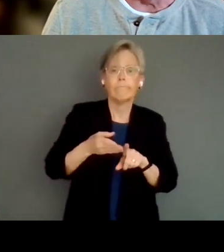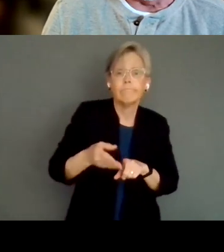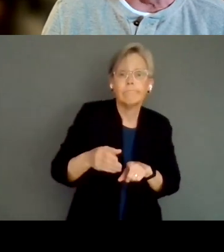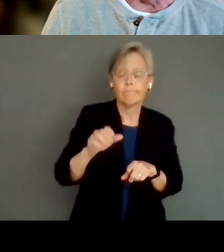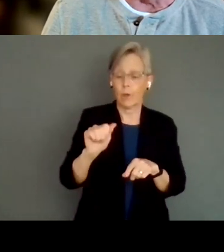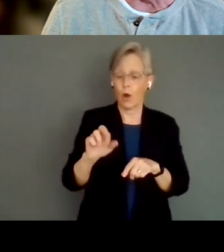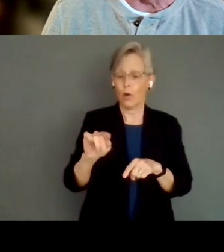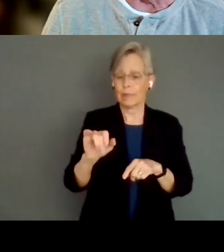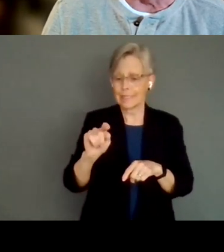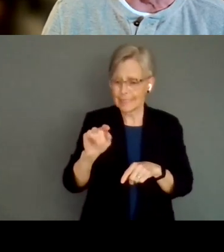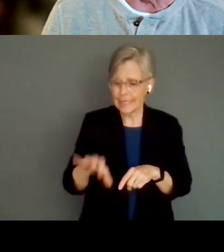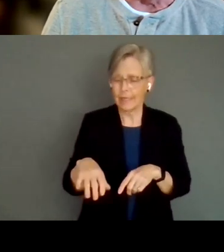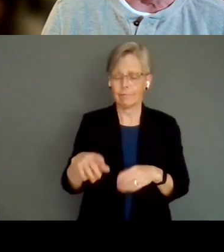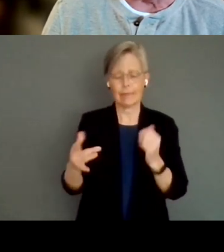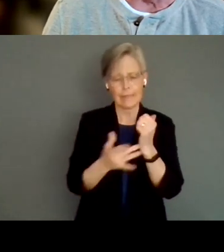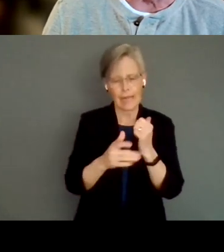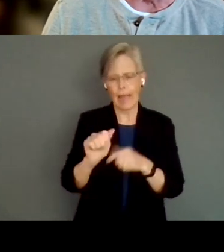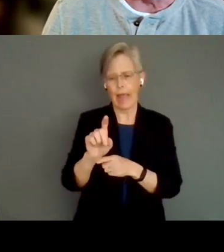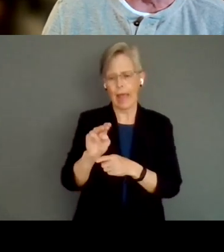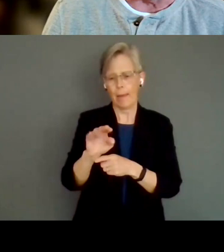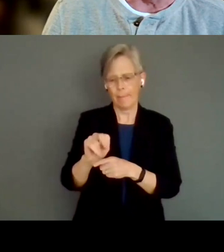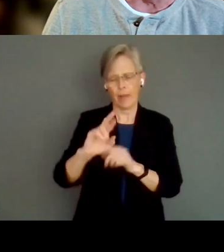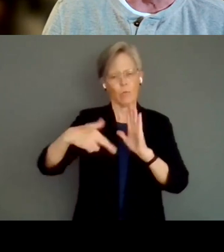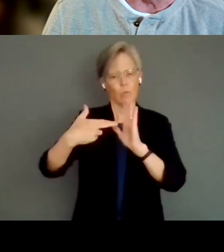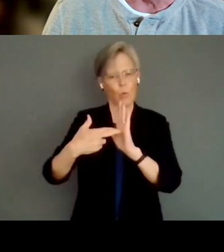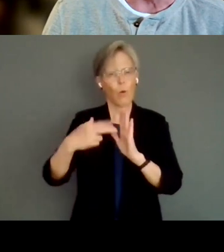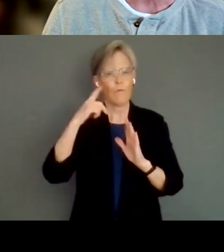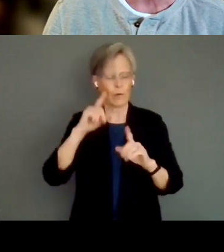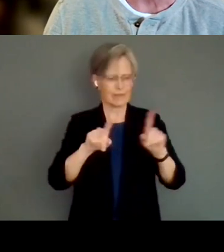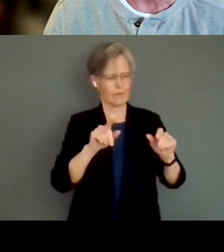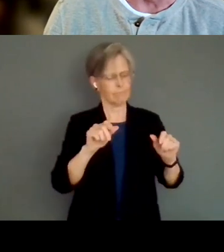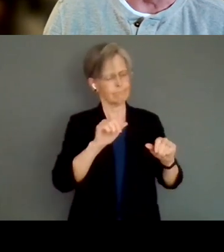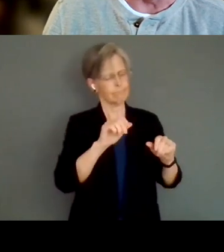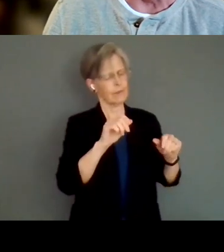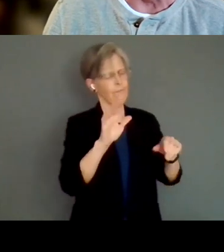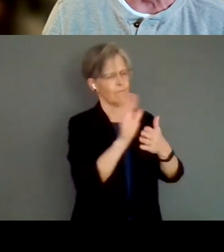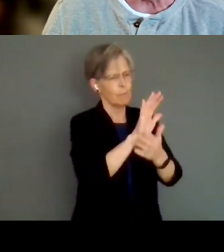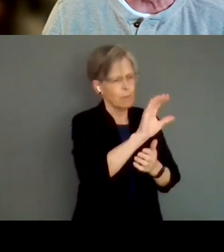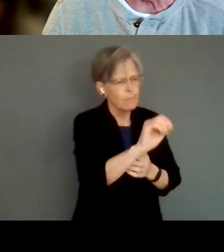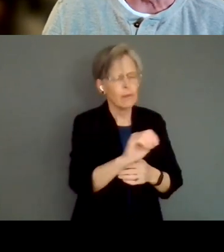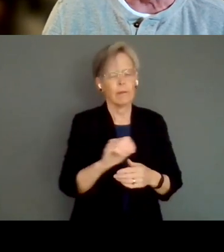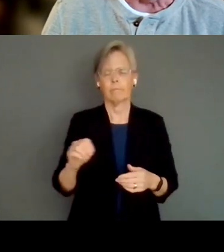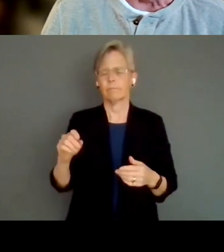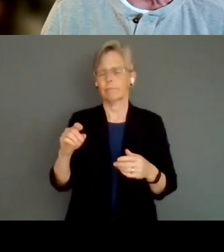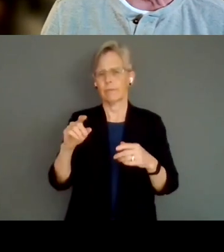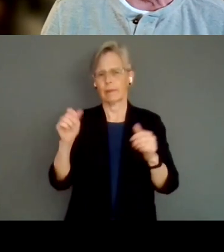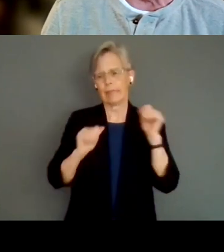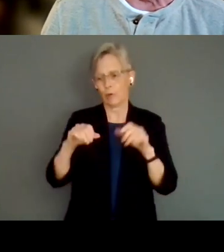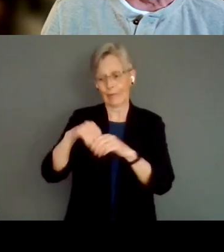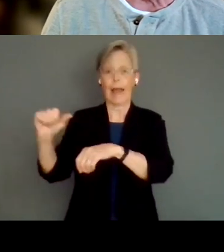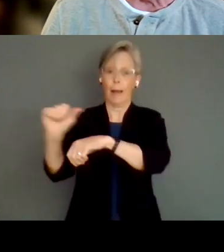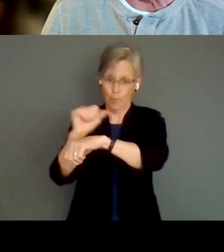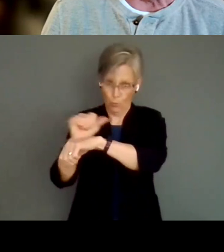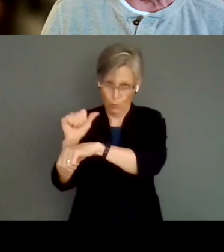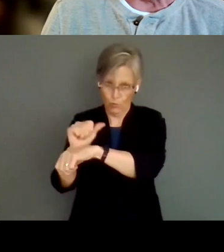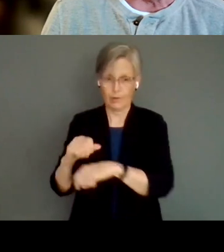technical, and administrative roles with established theatre and film companies throughout Alberta. She spent